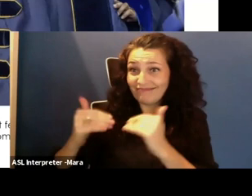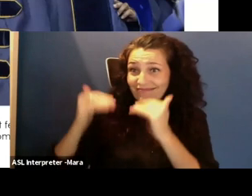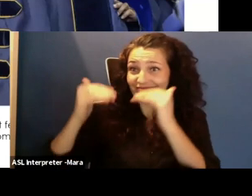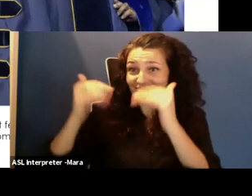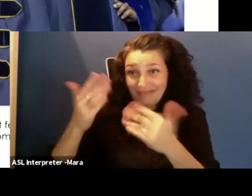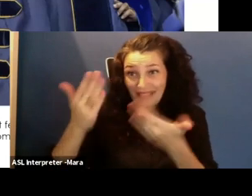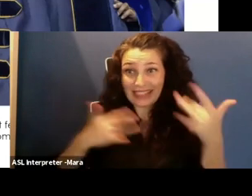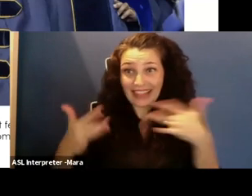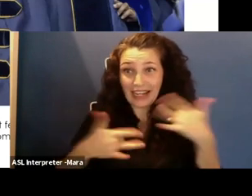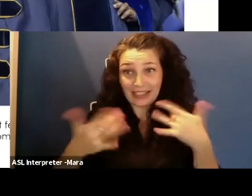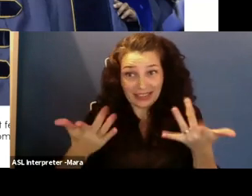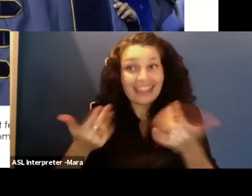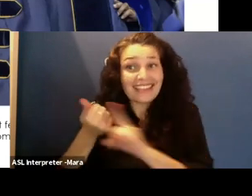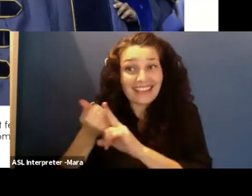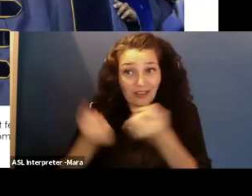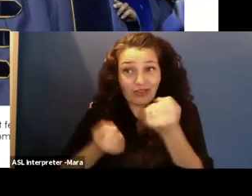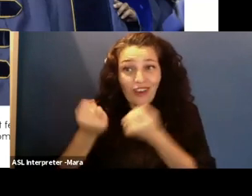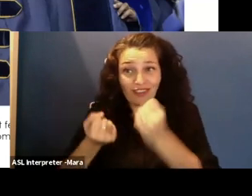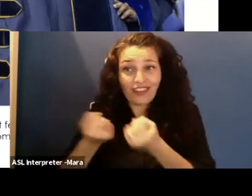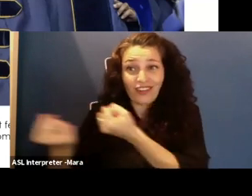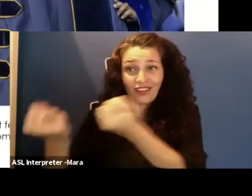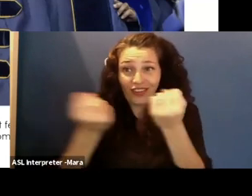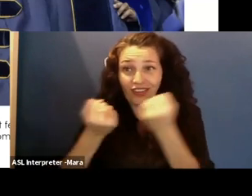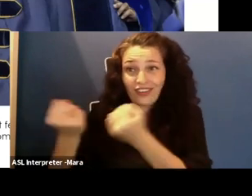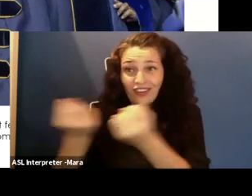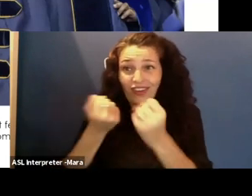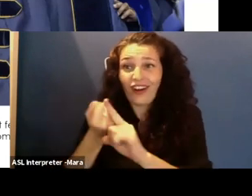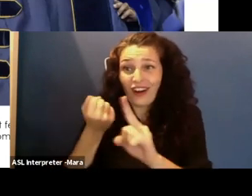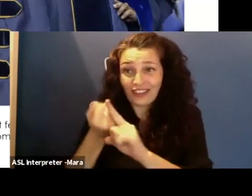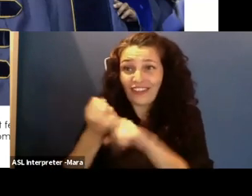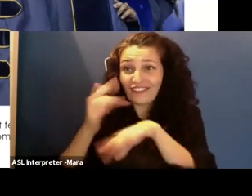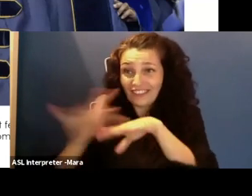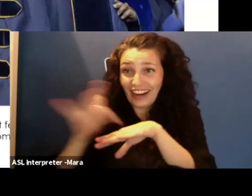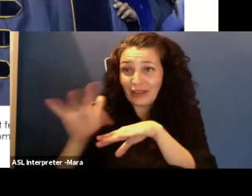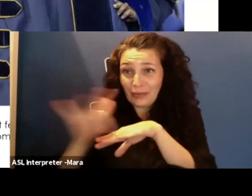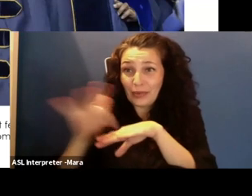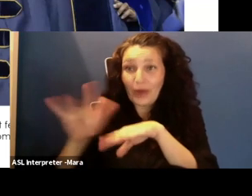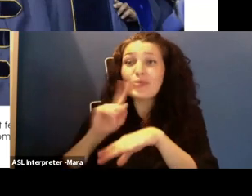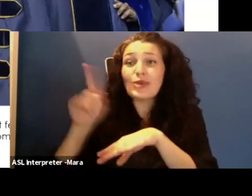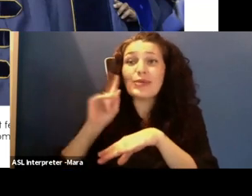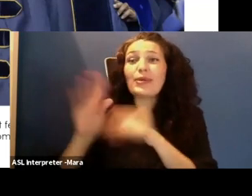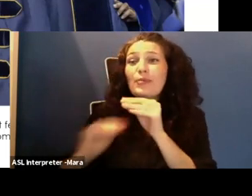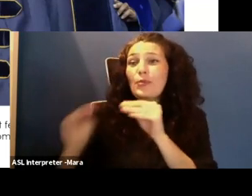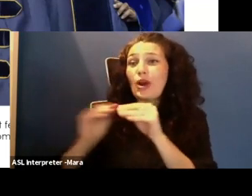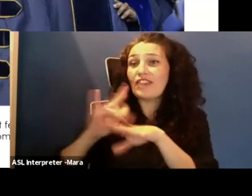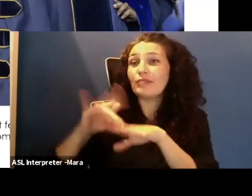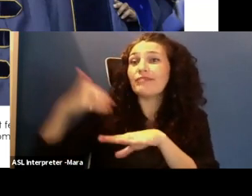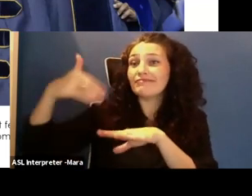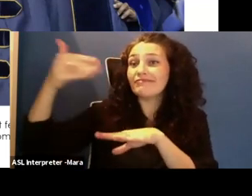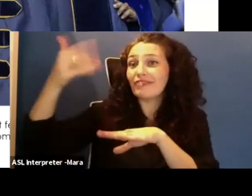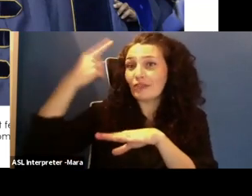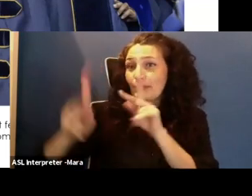cars, they're here and they'll become more available to consumers in the future, very soon future. And what I do with that is I